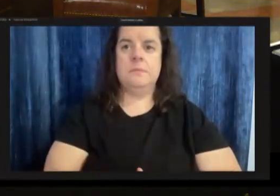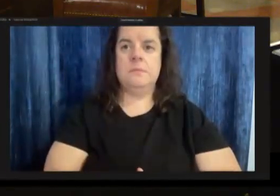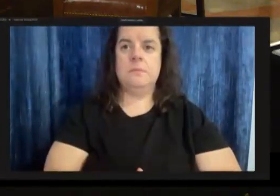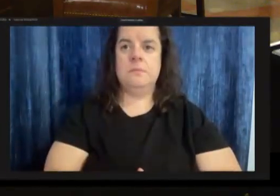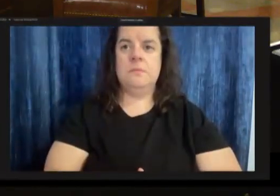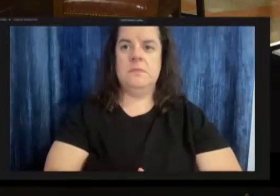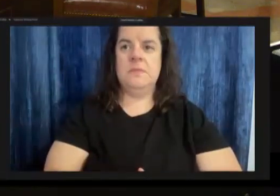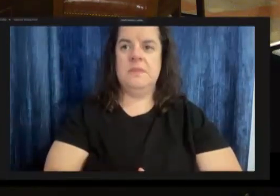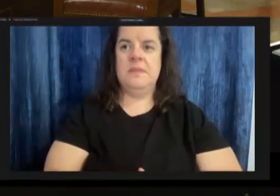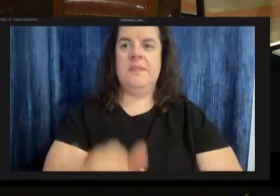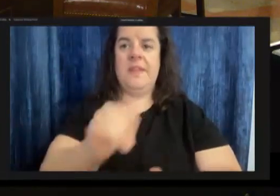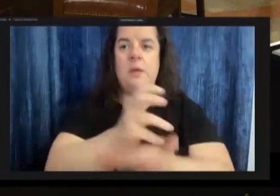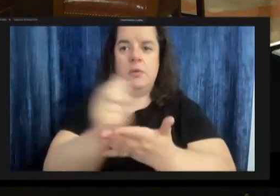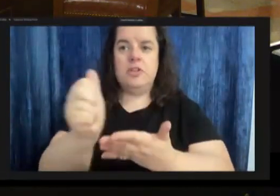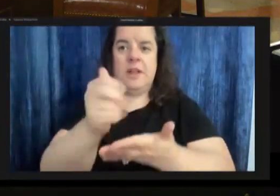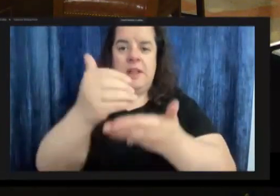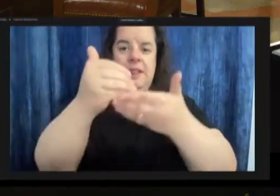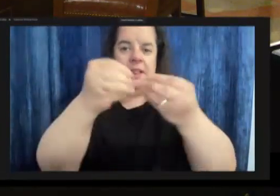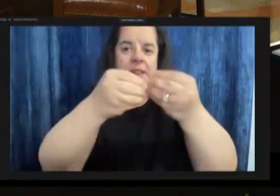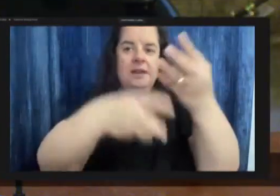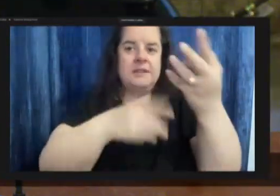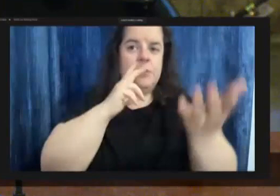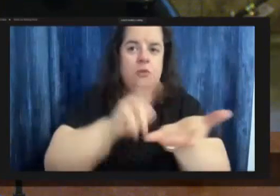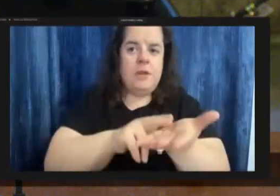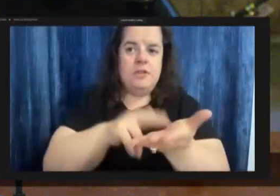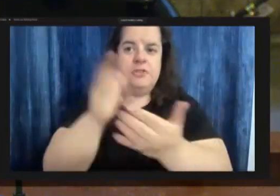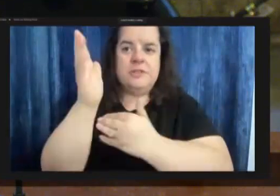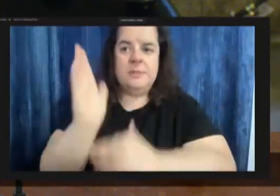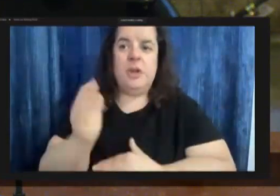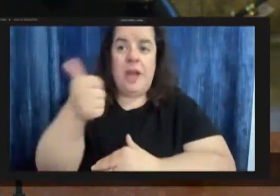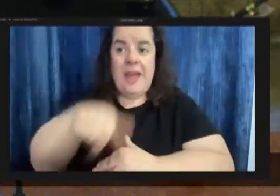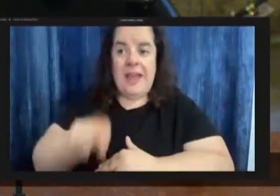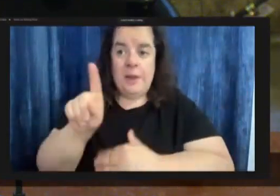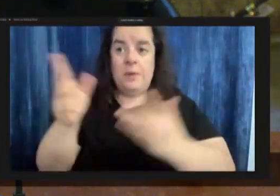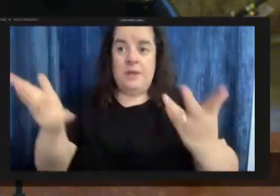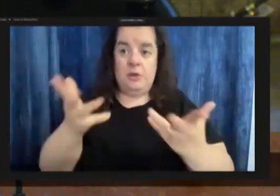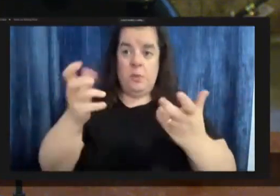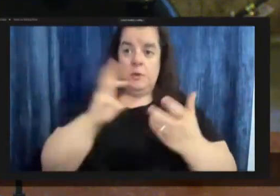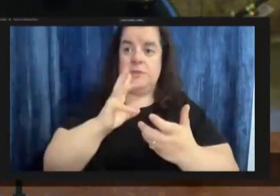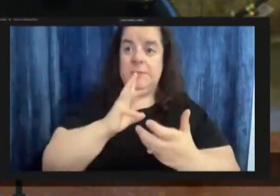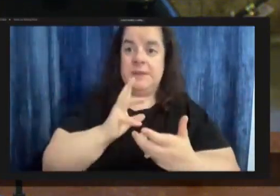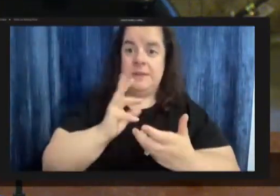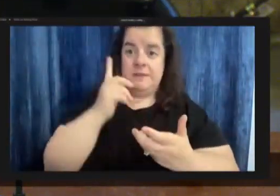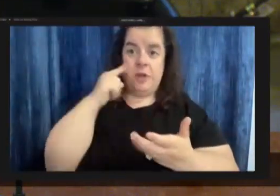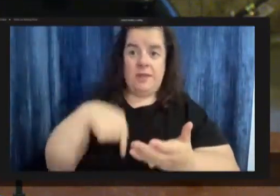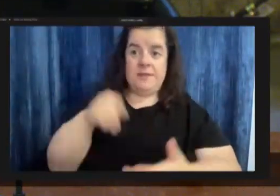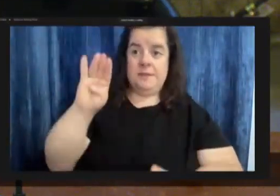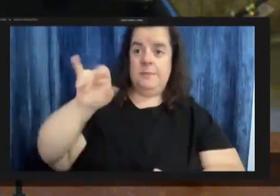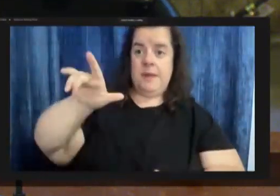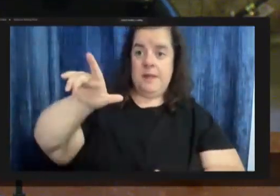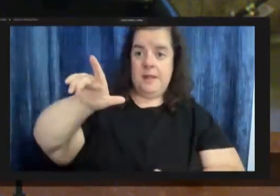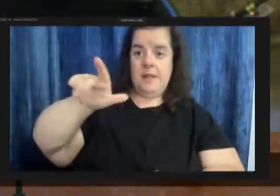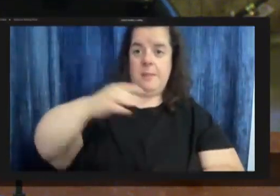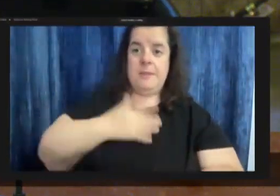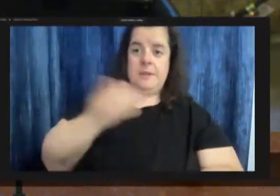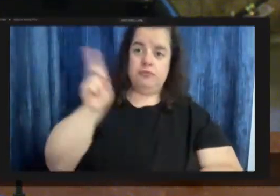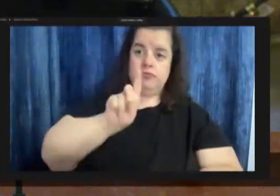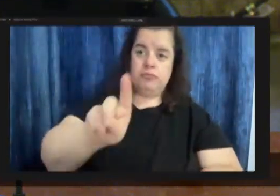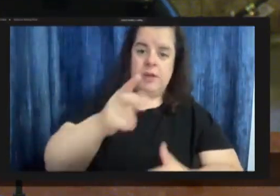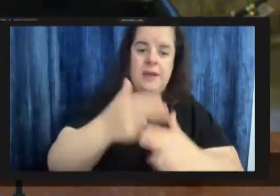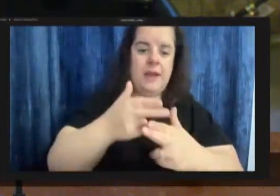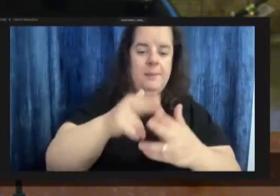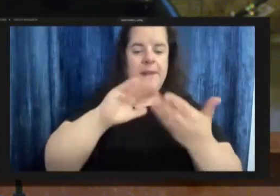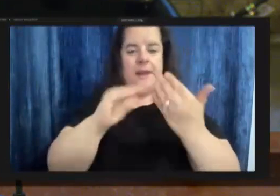list of registered speakers if there's anyone in chambers wishing to speak to this please come forward provide your name neighborhood